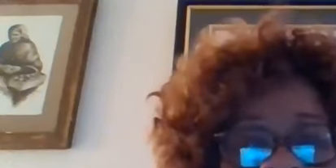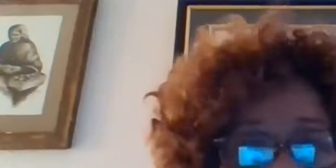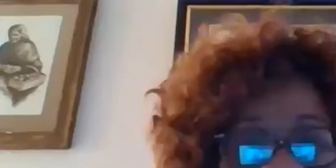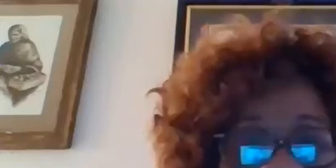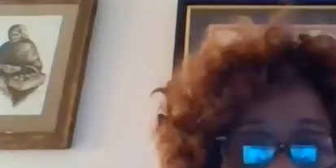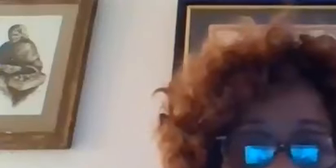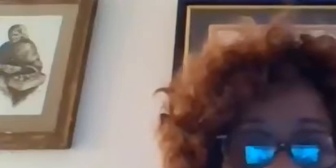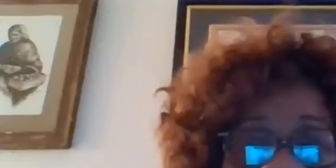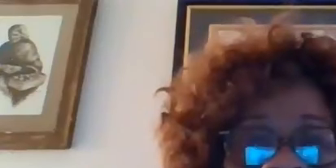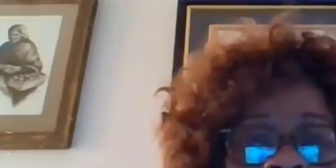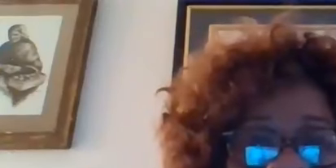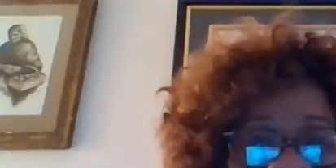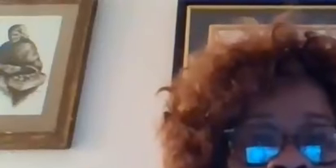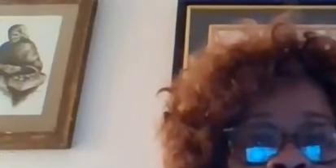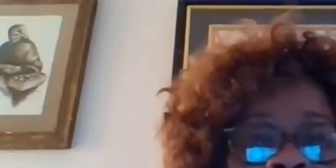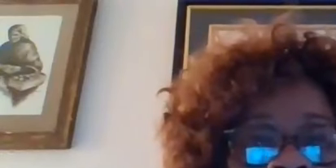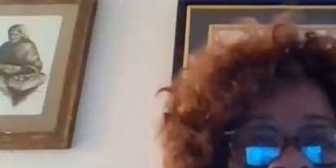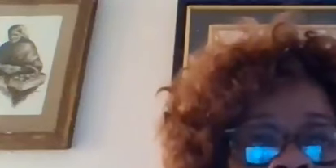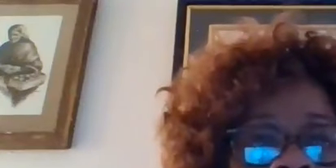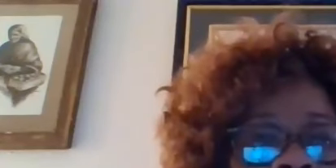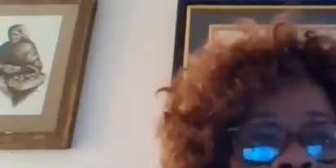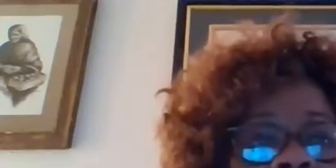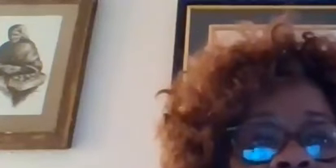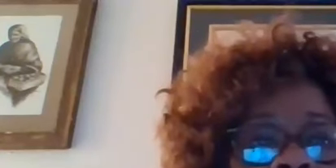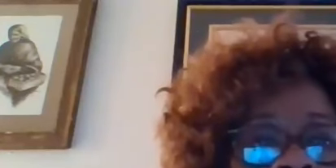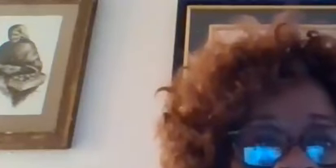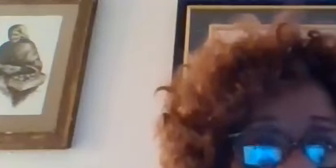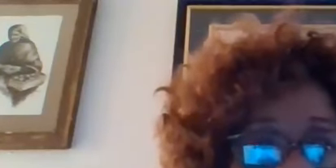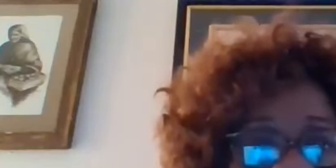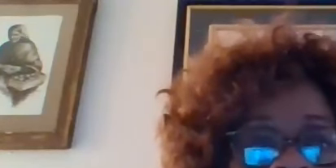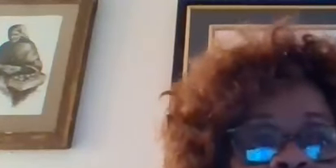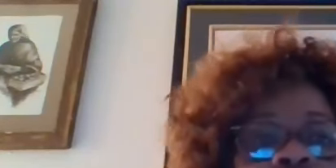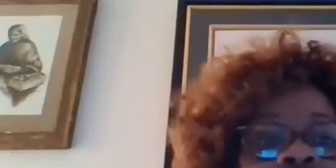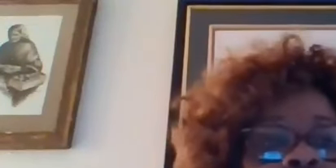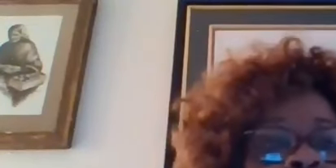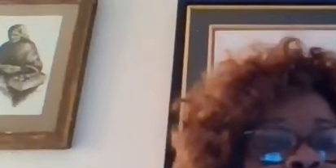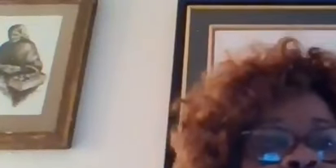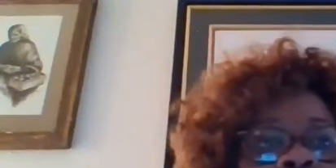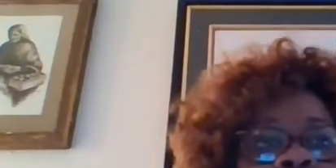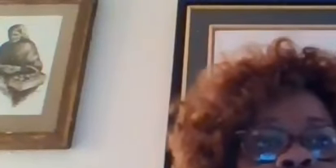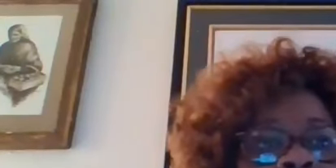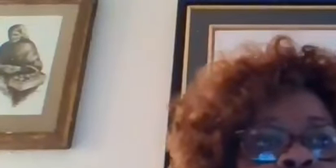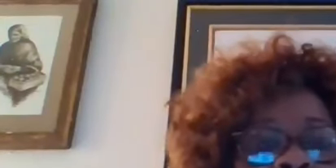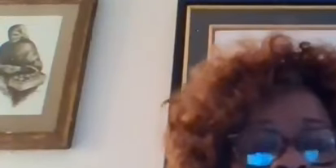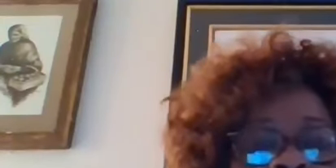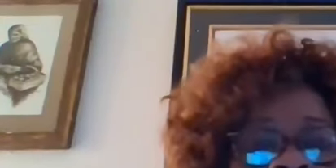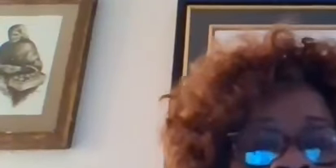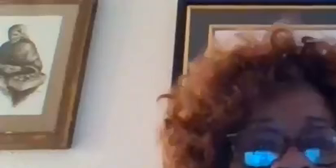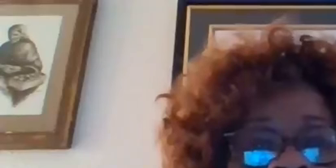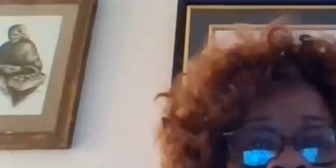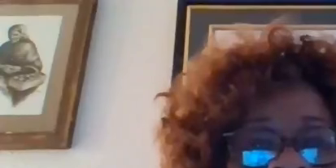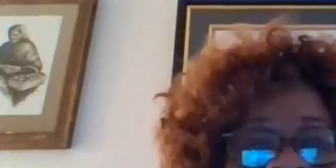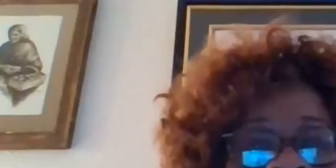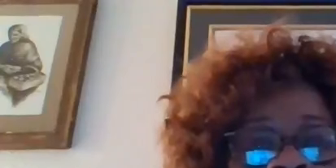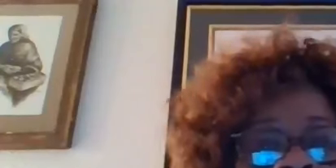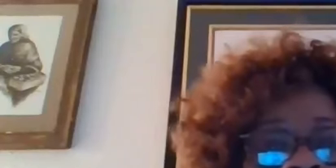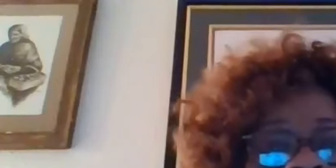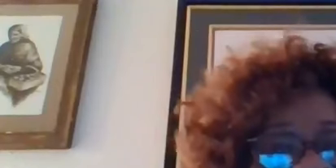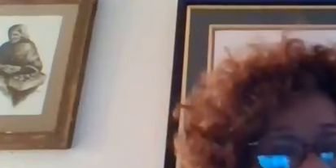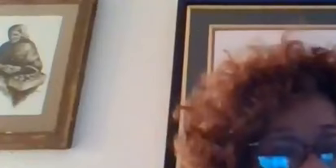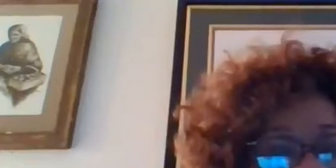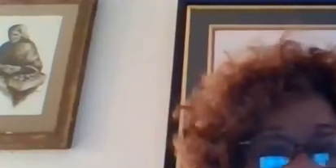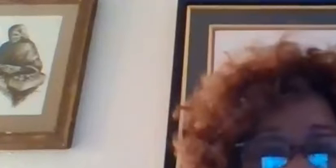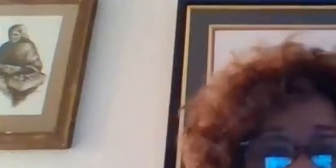for different policy around these kinds of issues there is absolutely an inequity